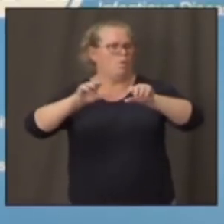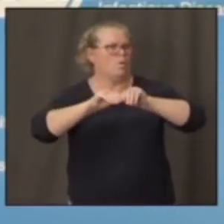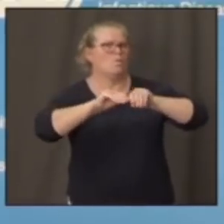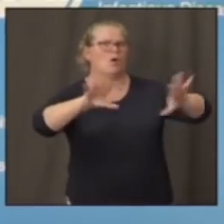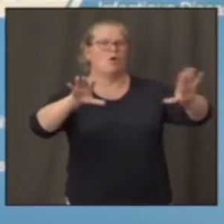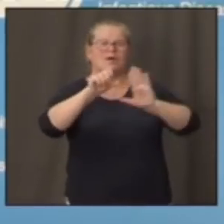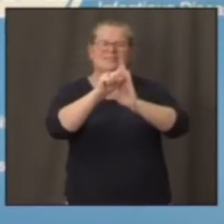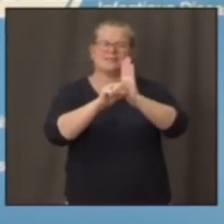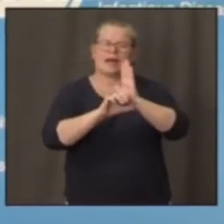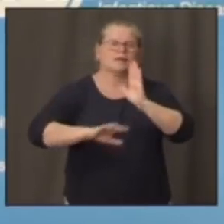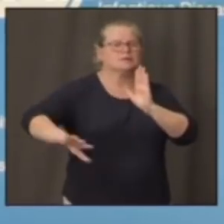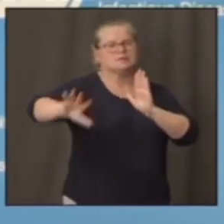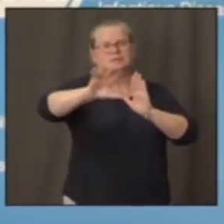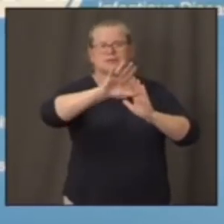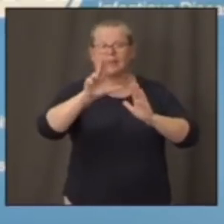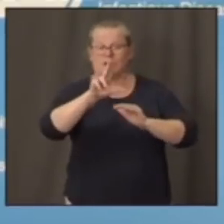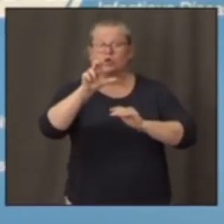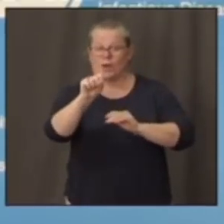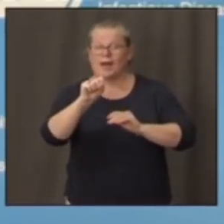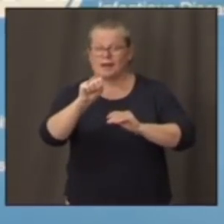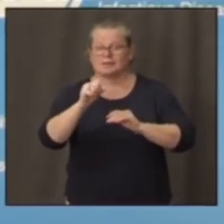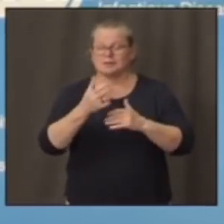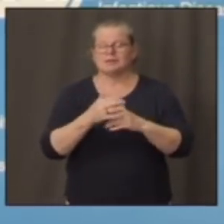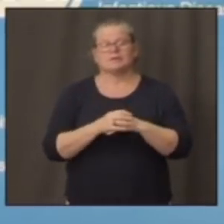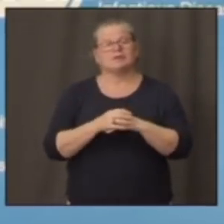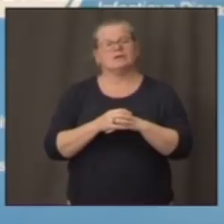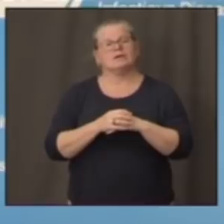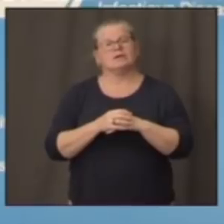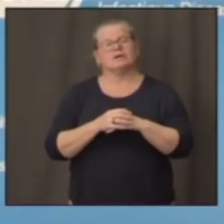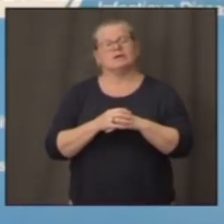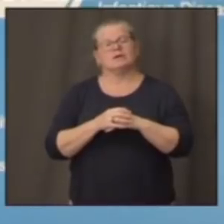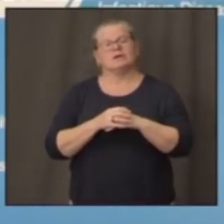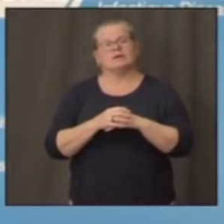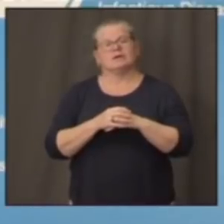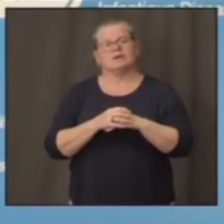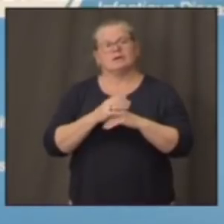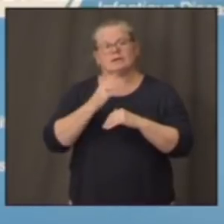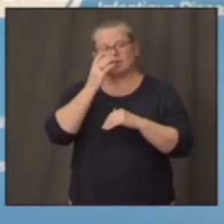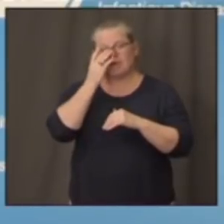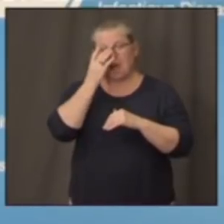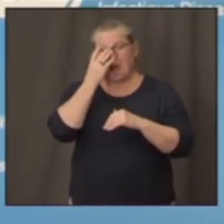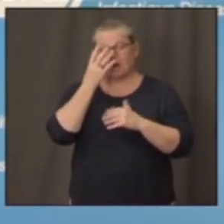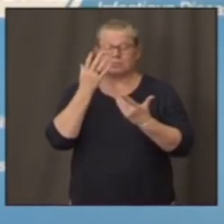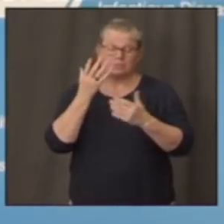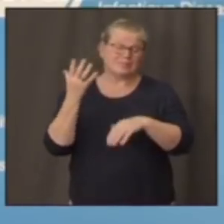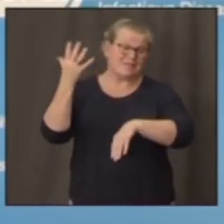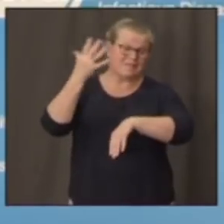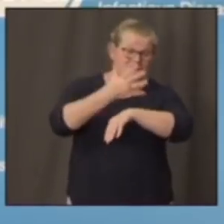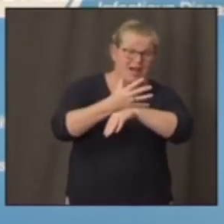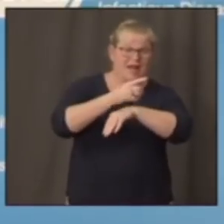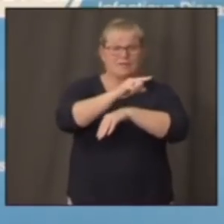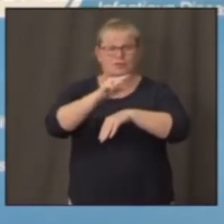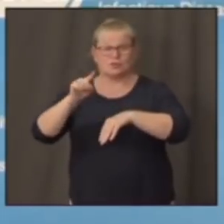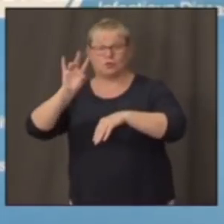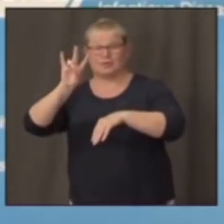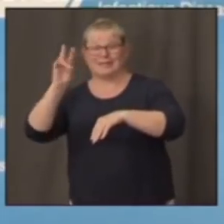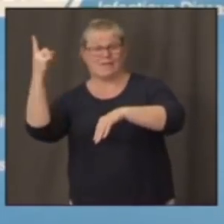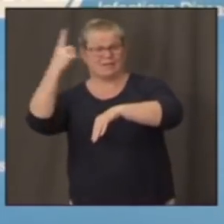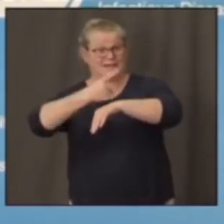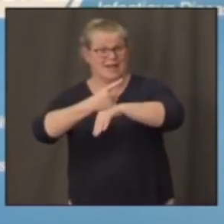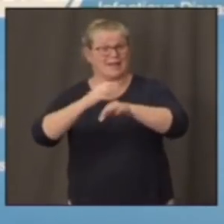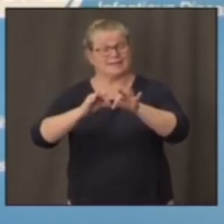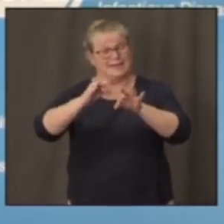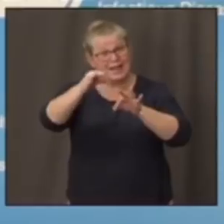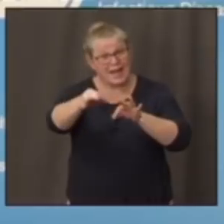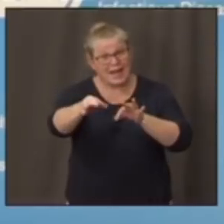throughout the country. But to have a delay of five to seven days in many respects